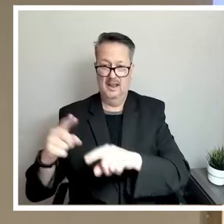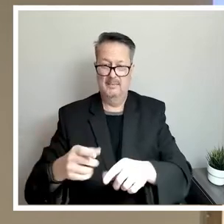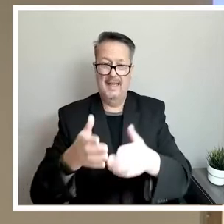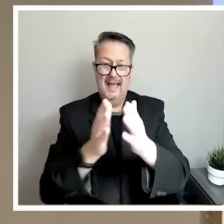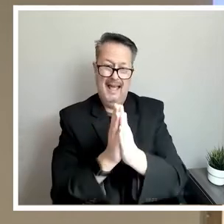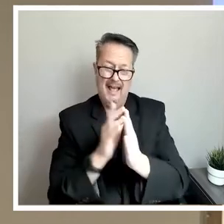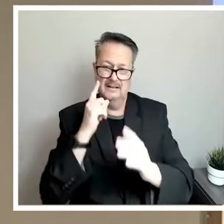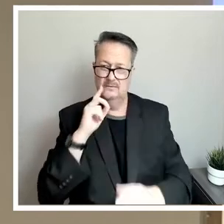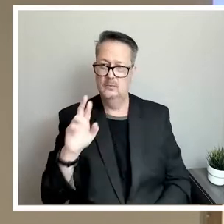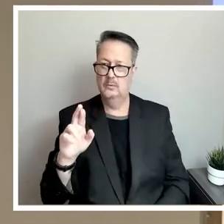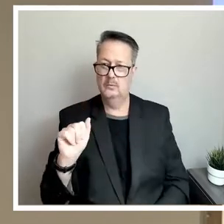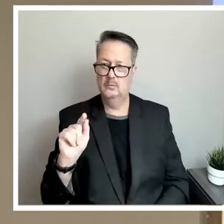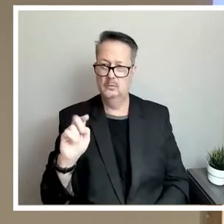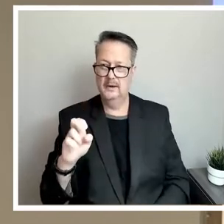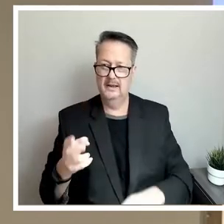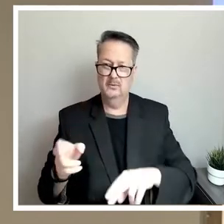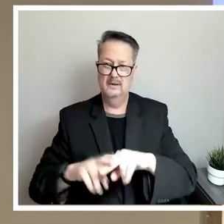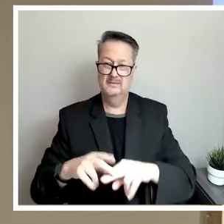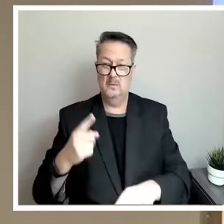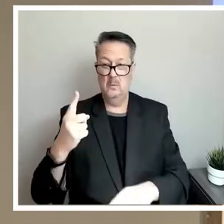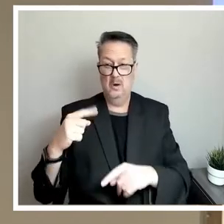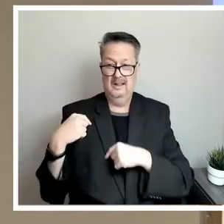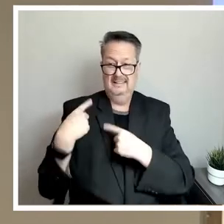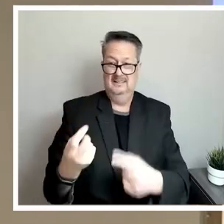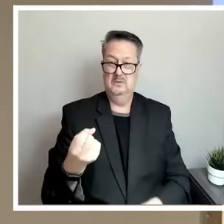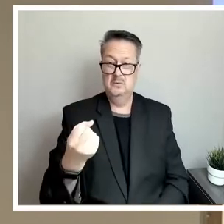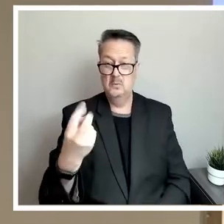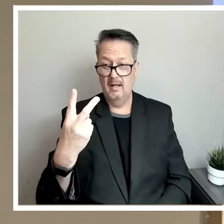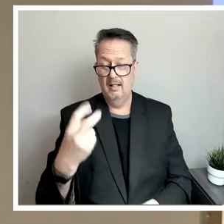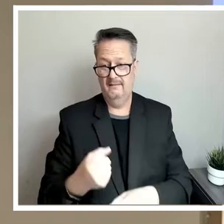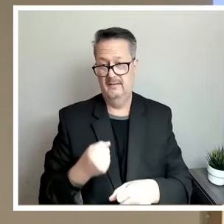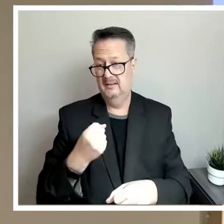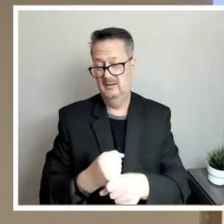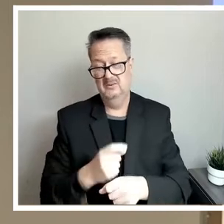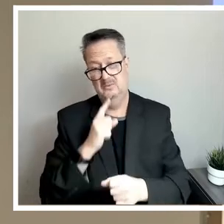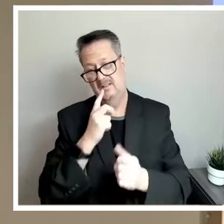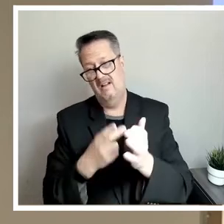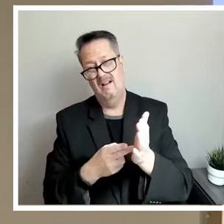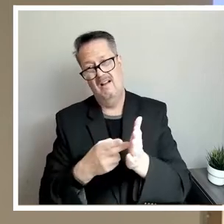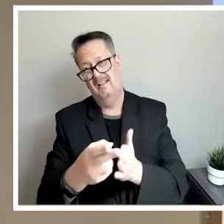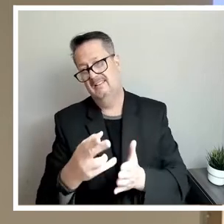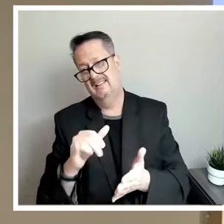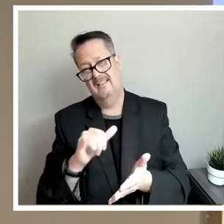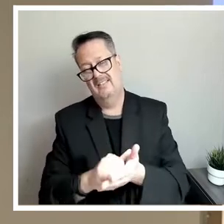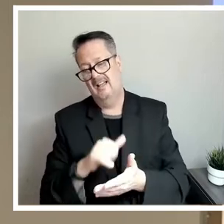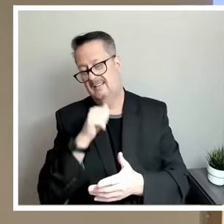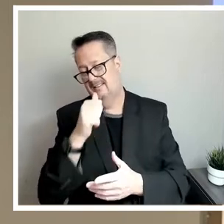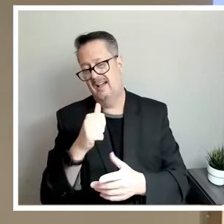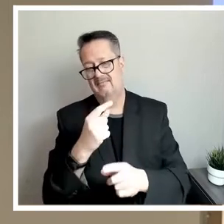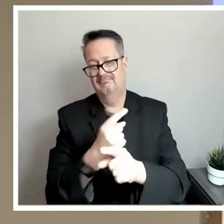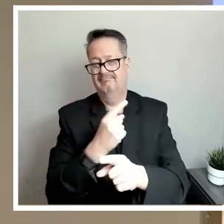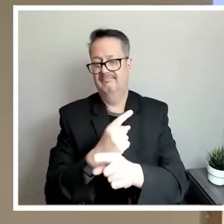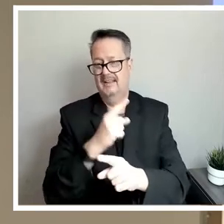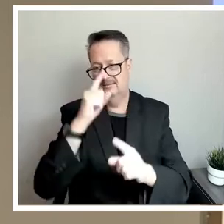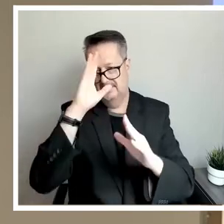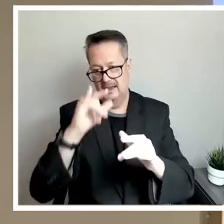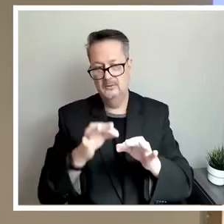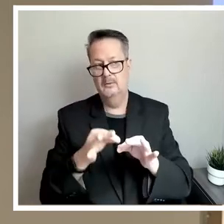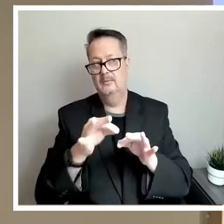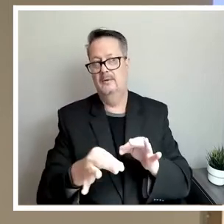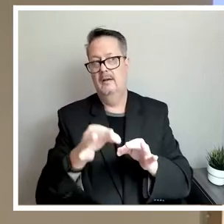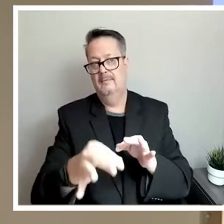in the last 12 years. Quite frankly, that is not a reasonable expectation to put off these conversations